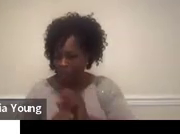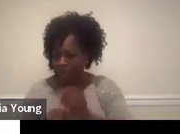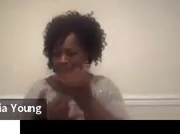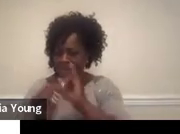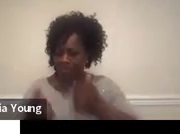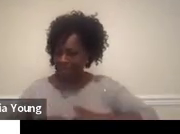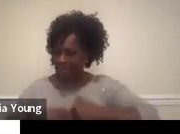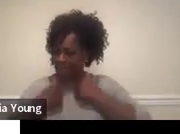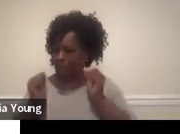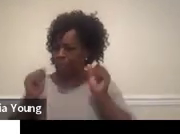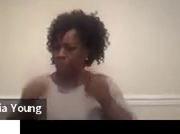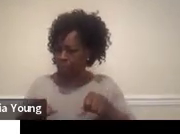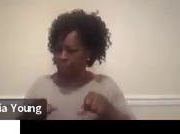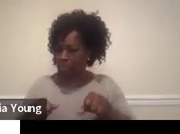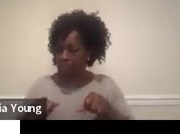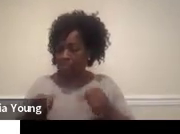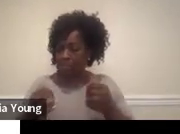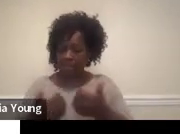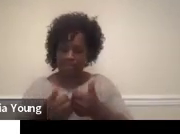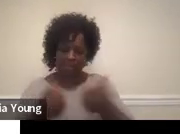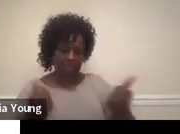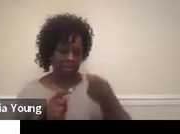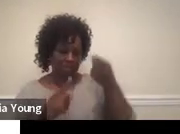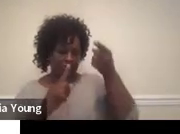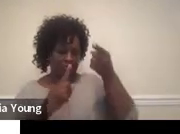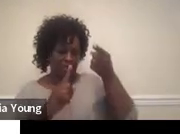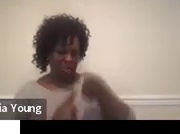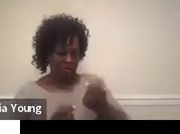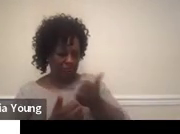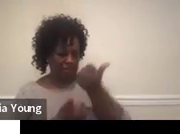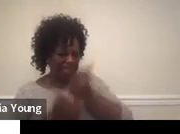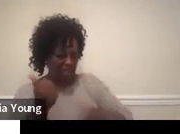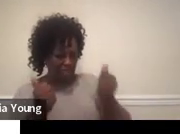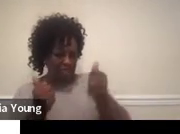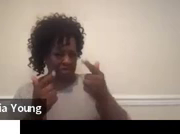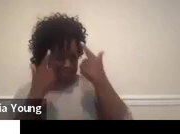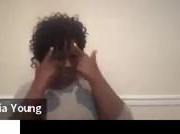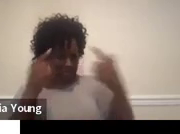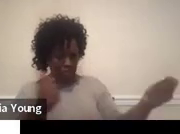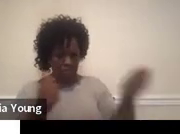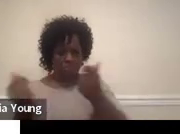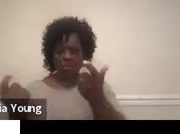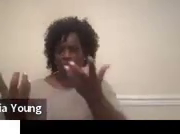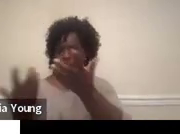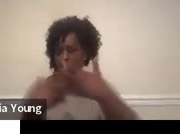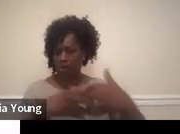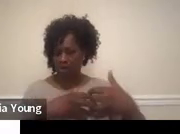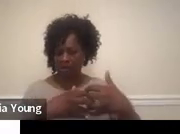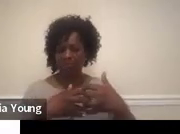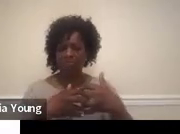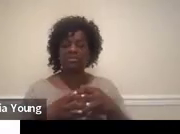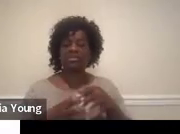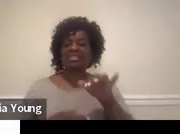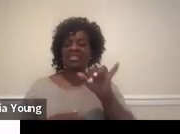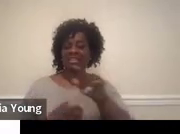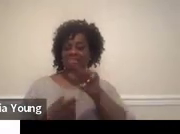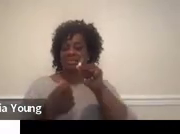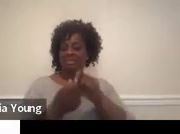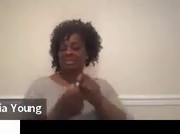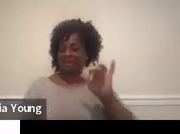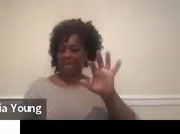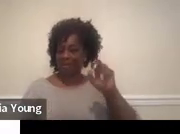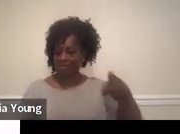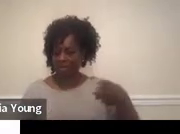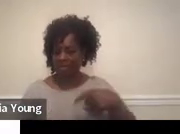living. You could have a separate goal for each, whatever's going to work for you. And this is just a visual that talks about it. You could have